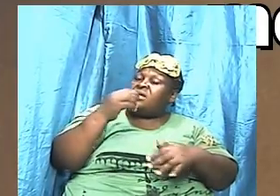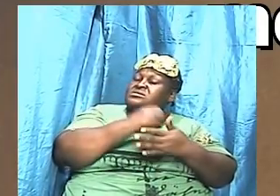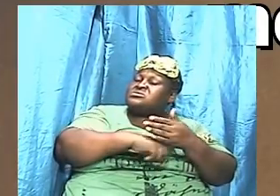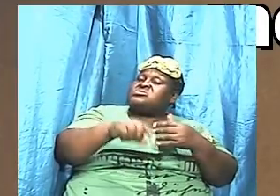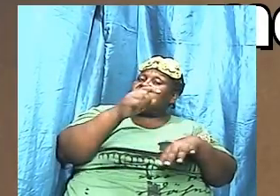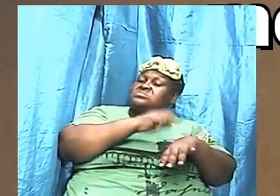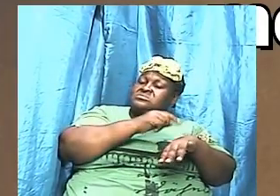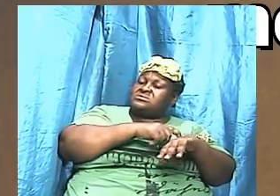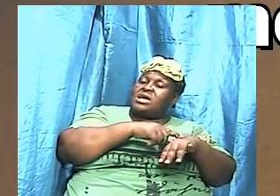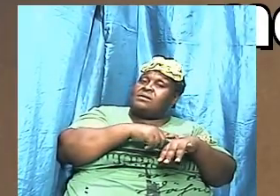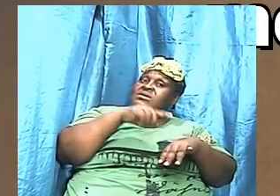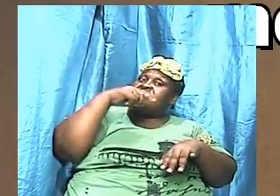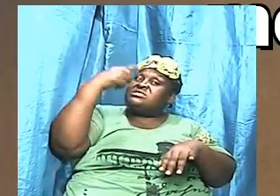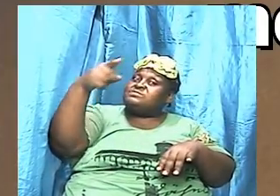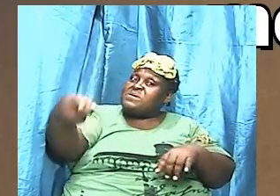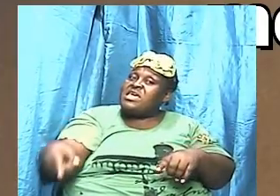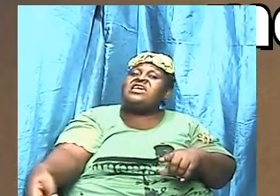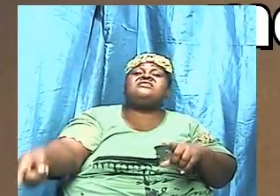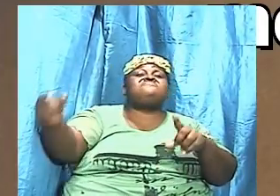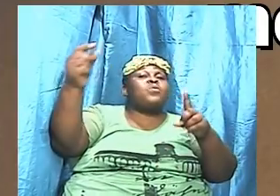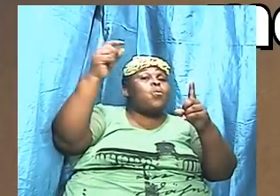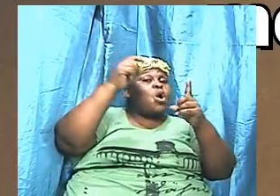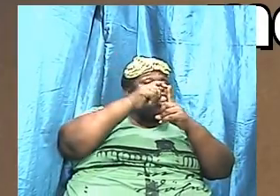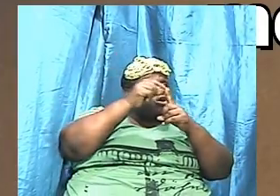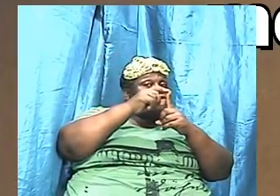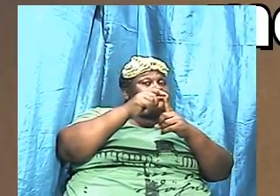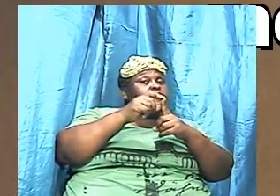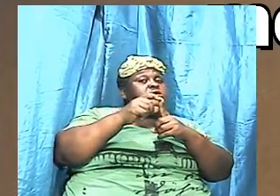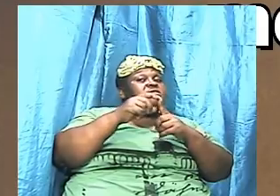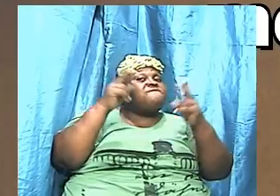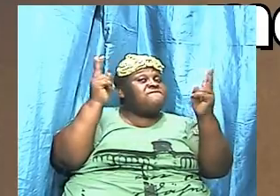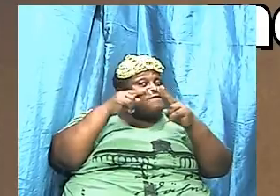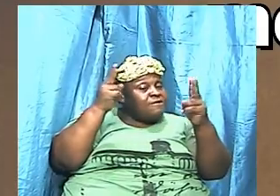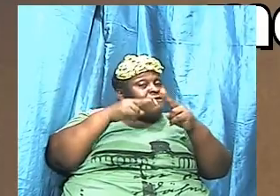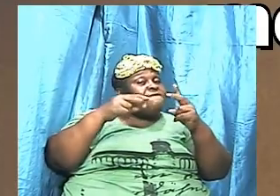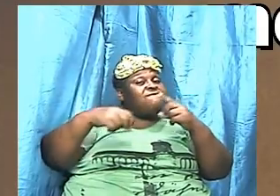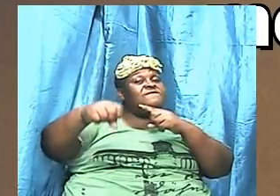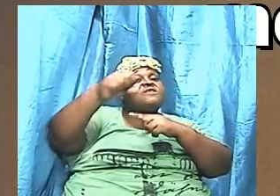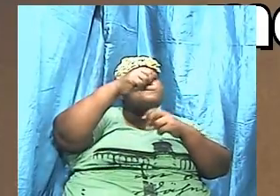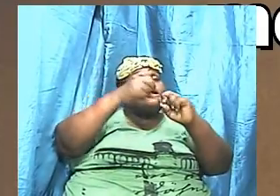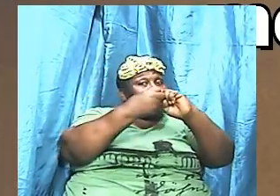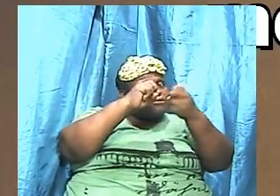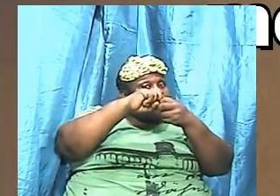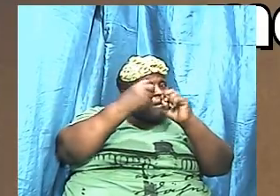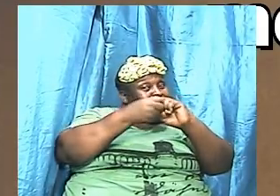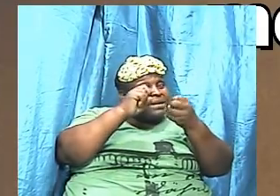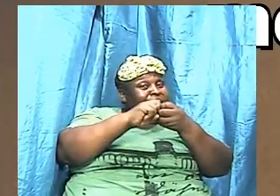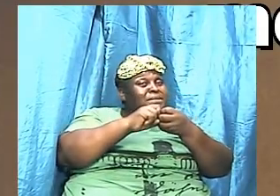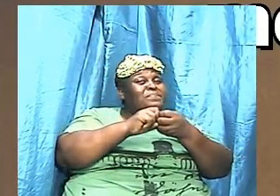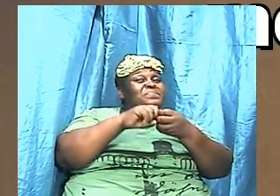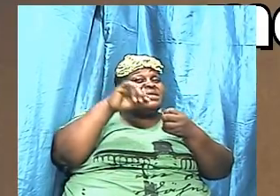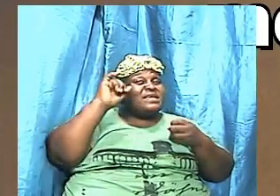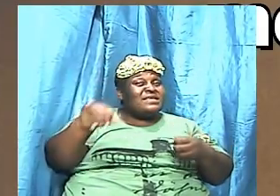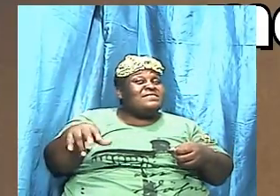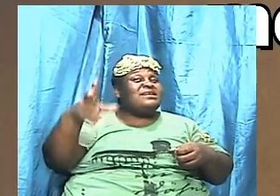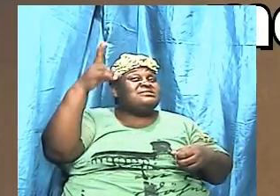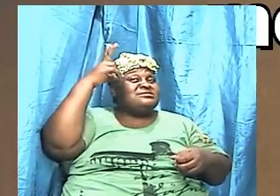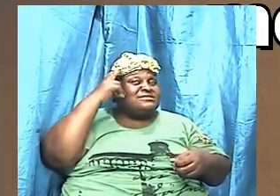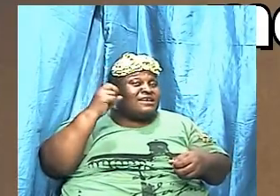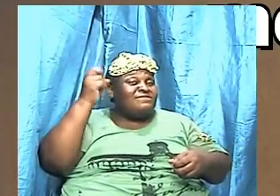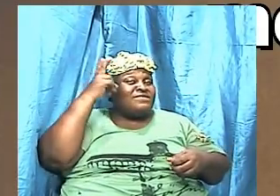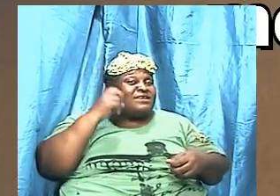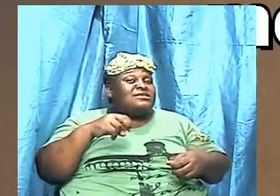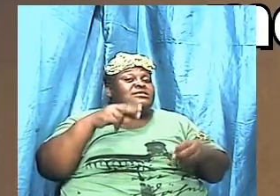to the very thing that is bombarding our minds to the very questions that Satan is throwing at us